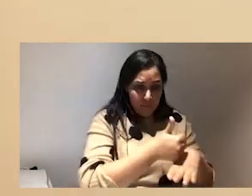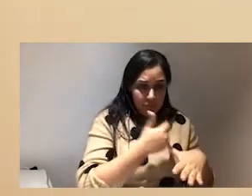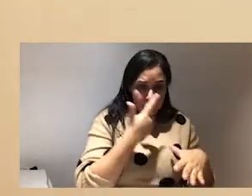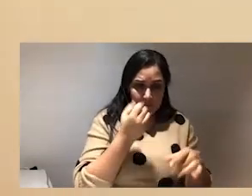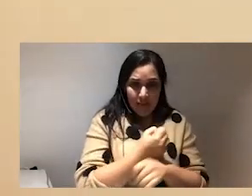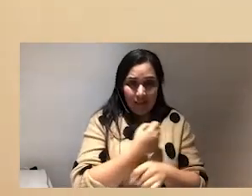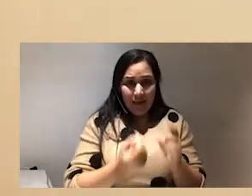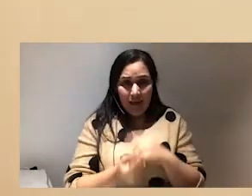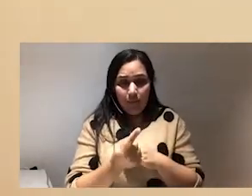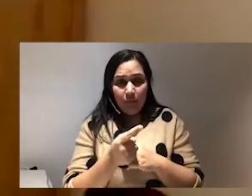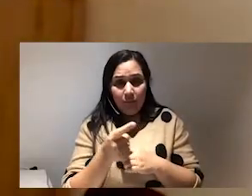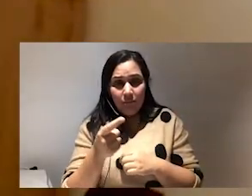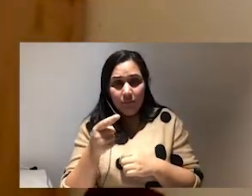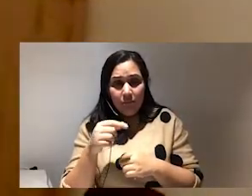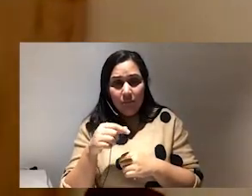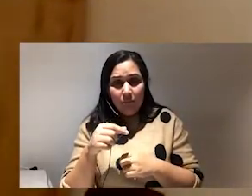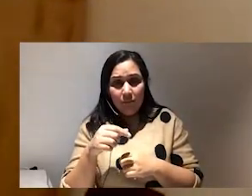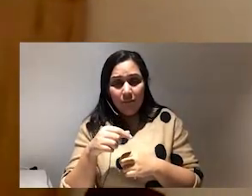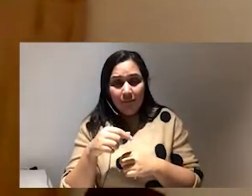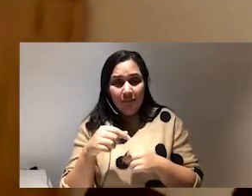might that's from my mom who's your biggest fan